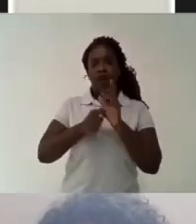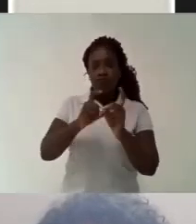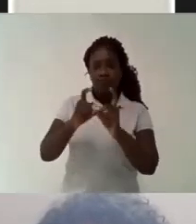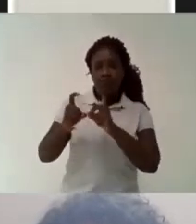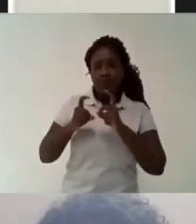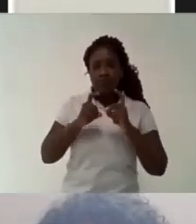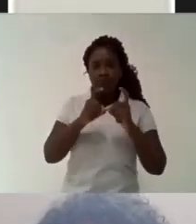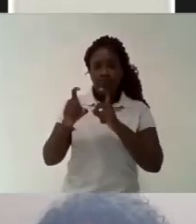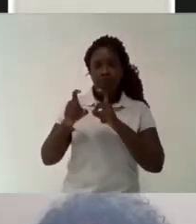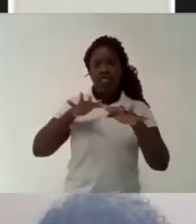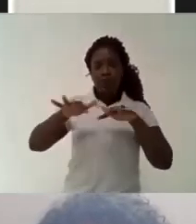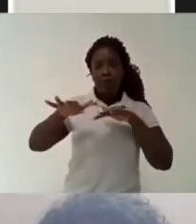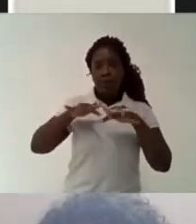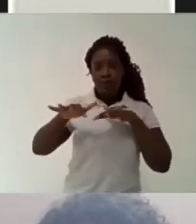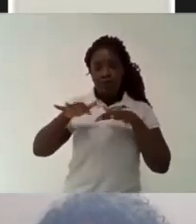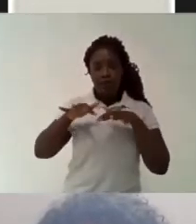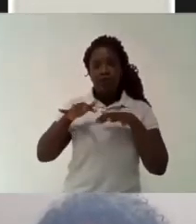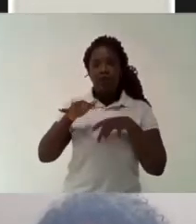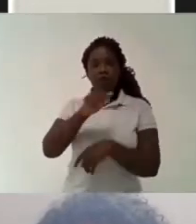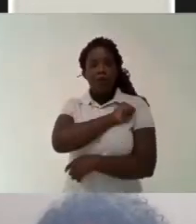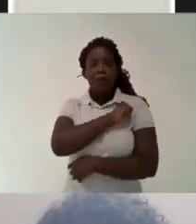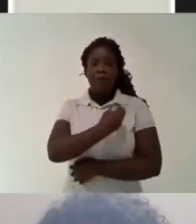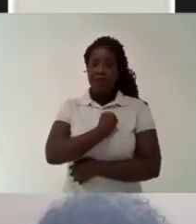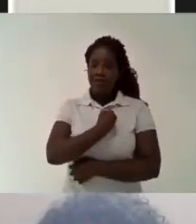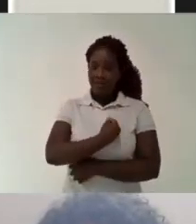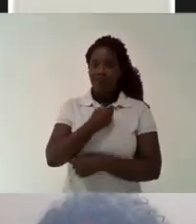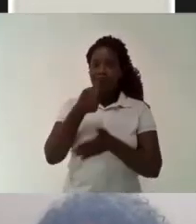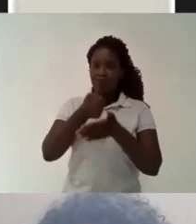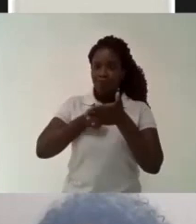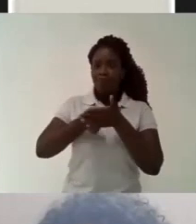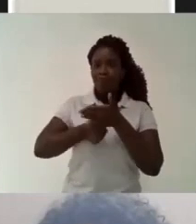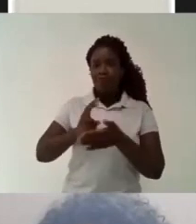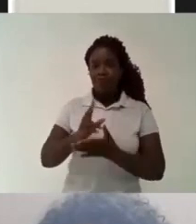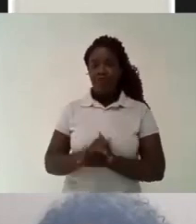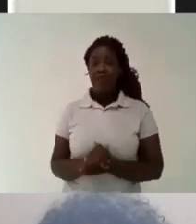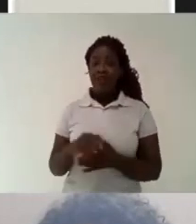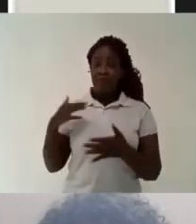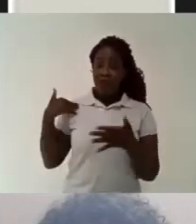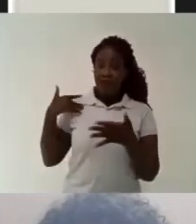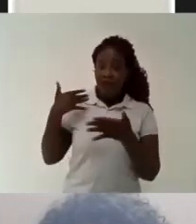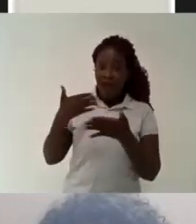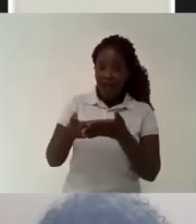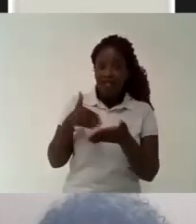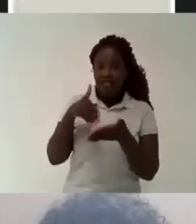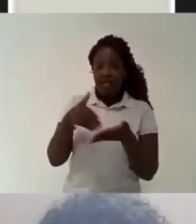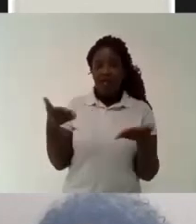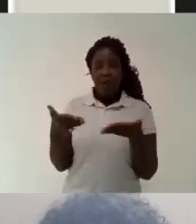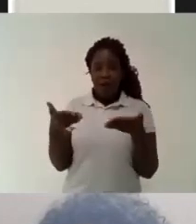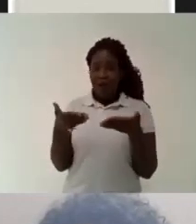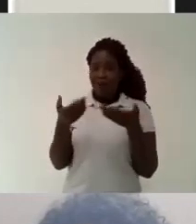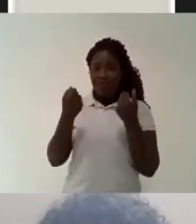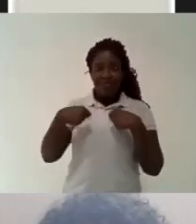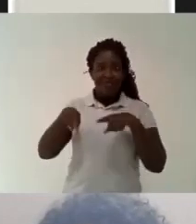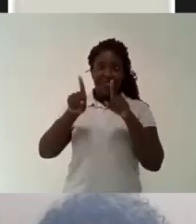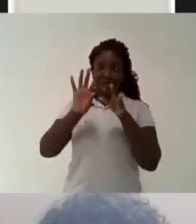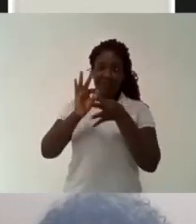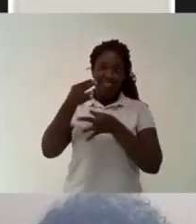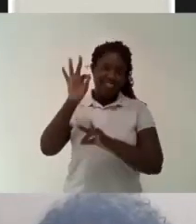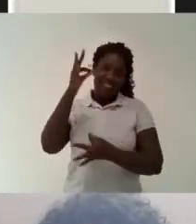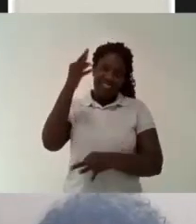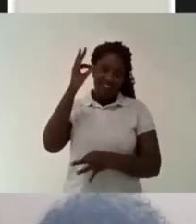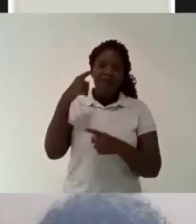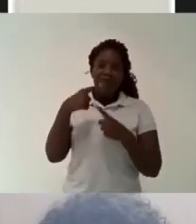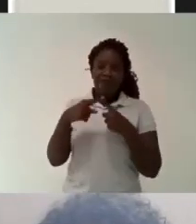proposing to do Because the universities propose to be an environment of innovation Of